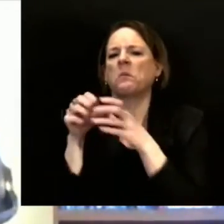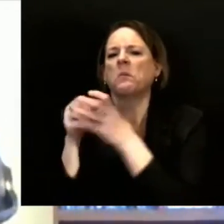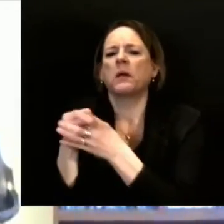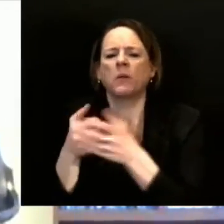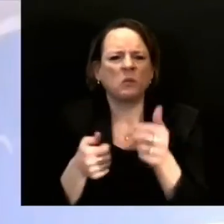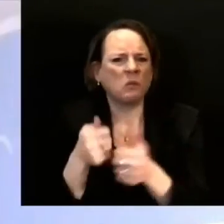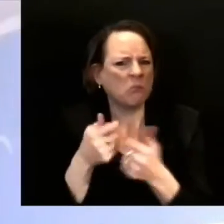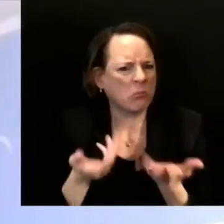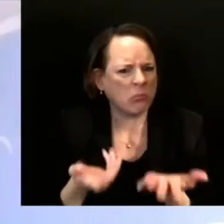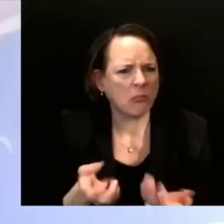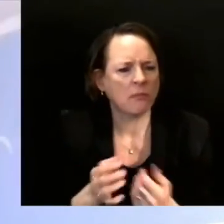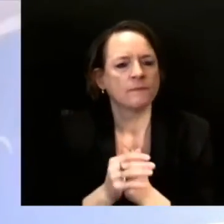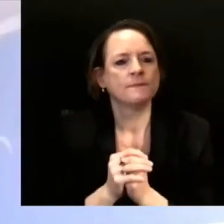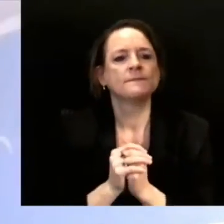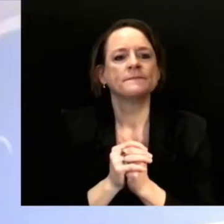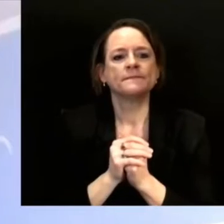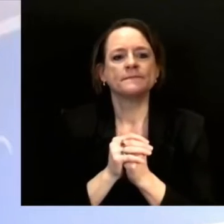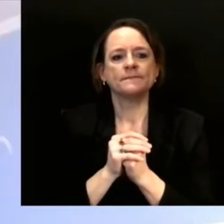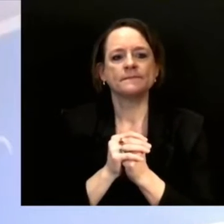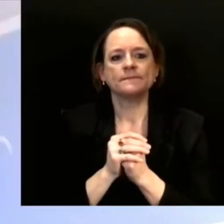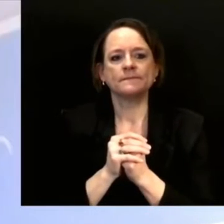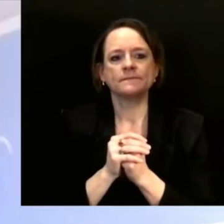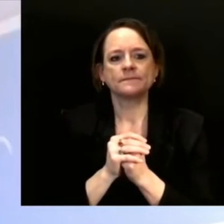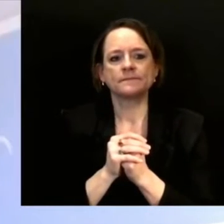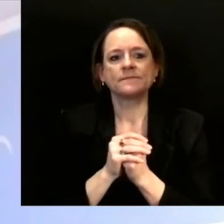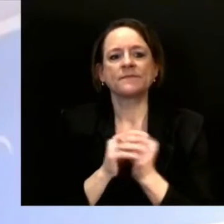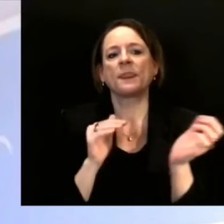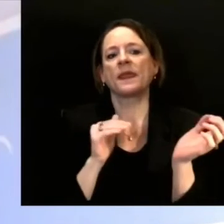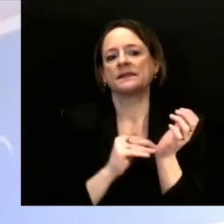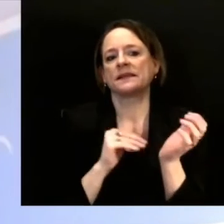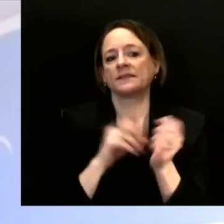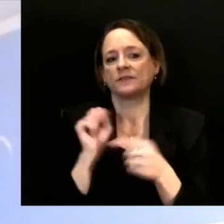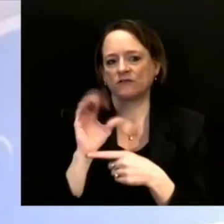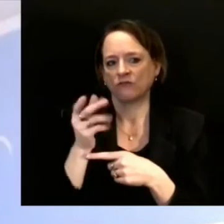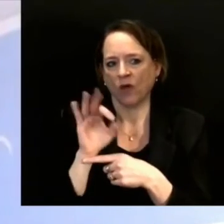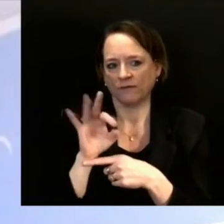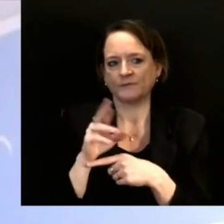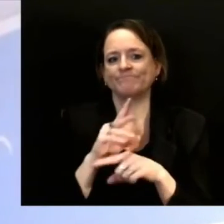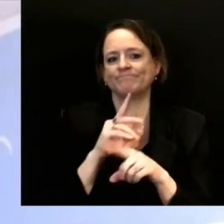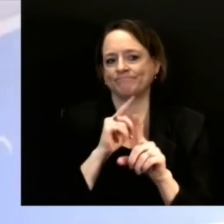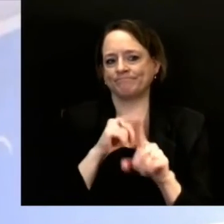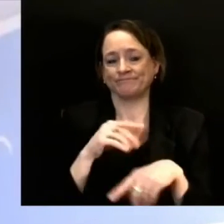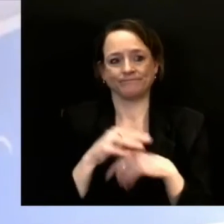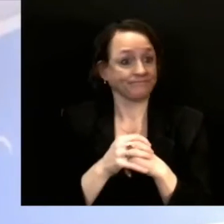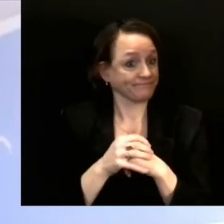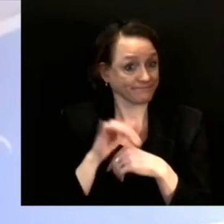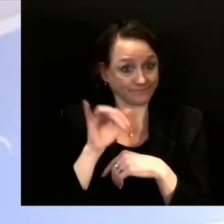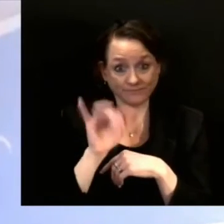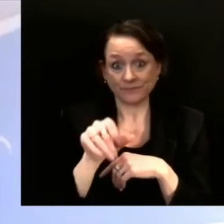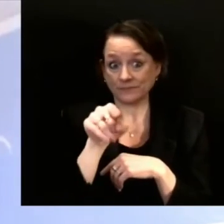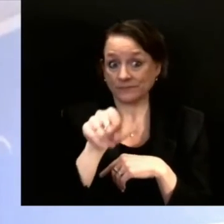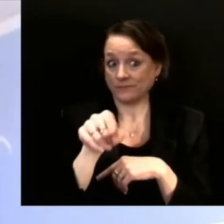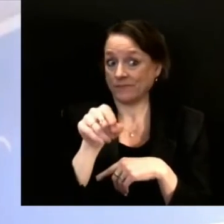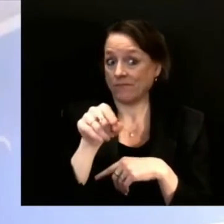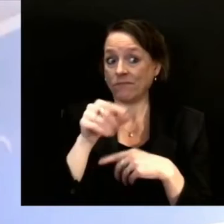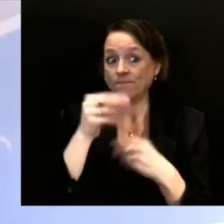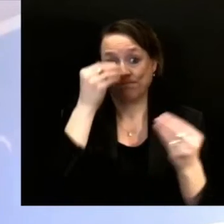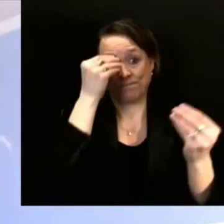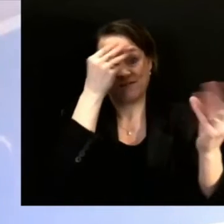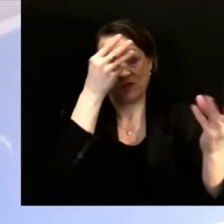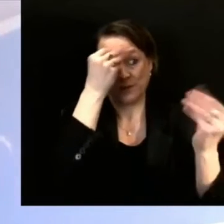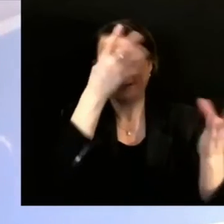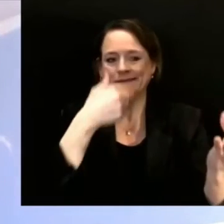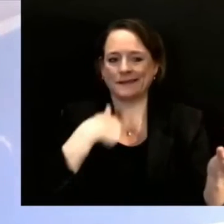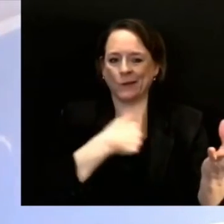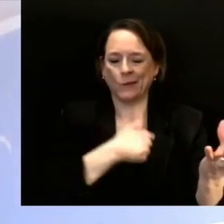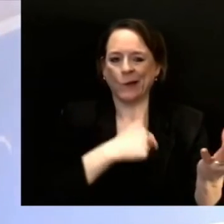We don't, that isn't something that we are routinely collecting now, unfortunately. It is something that I think is important to